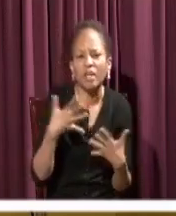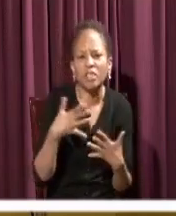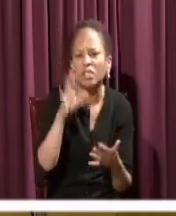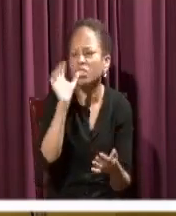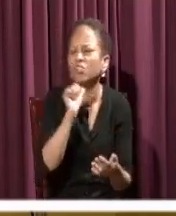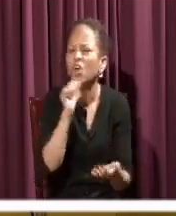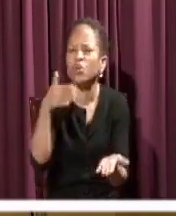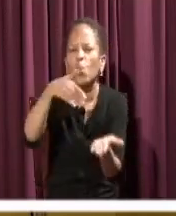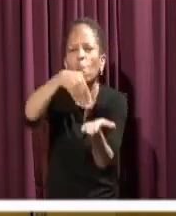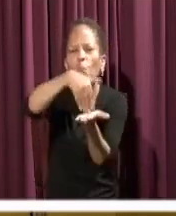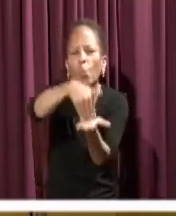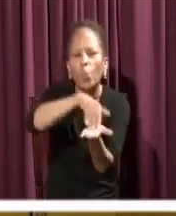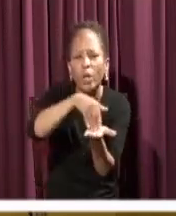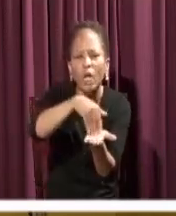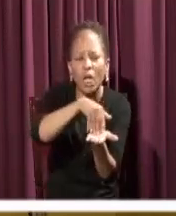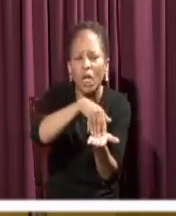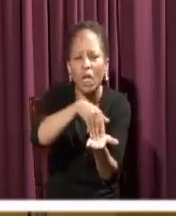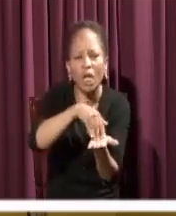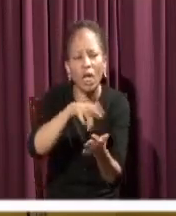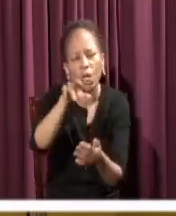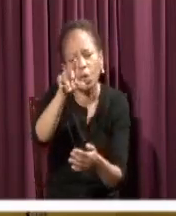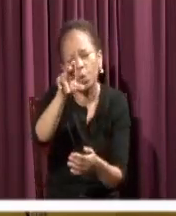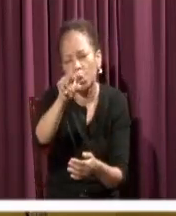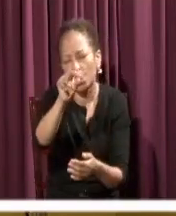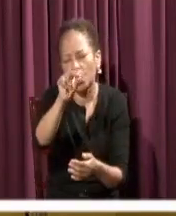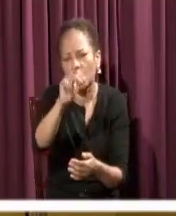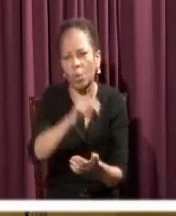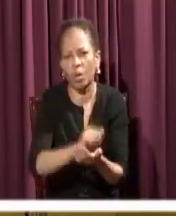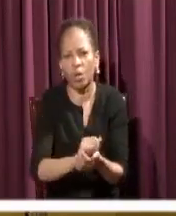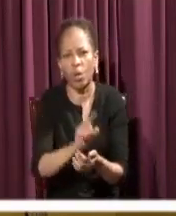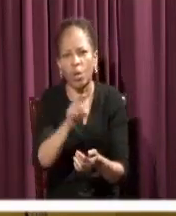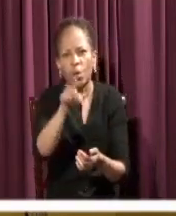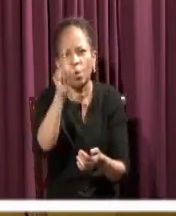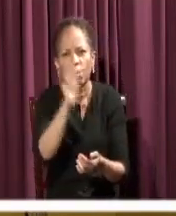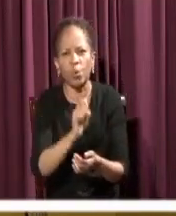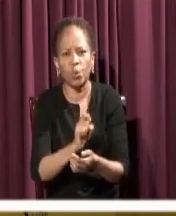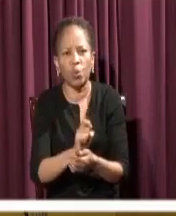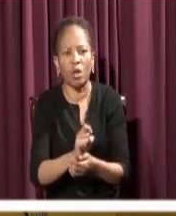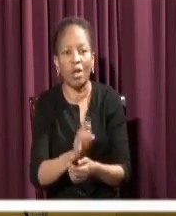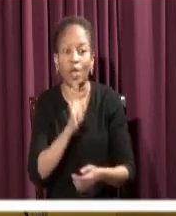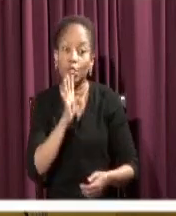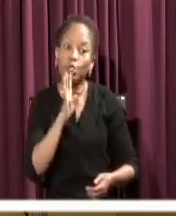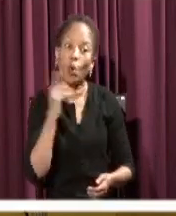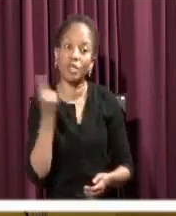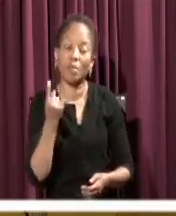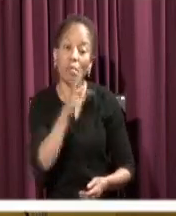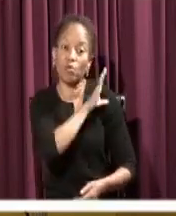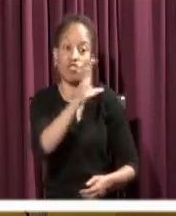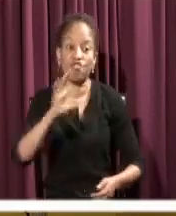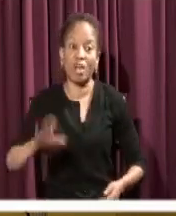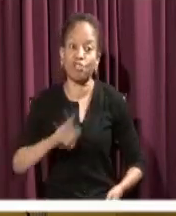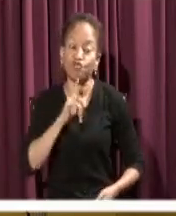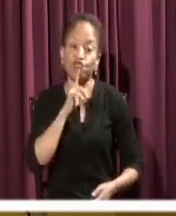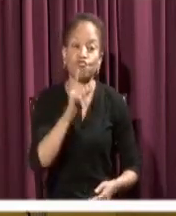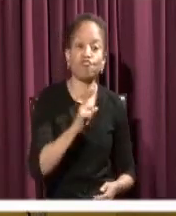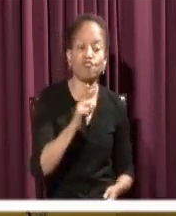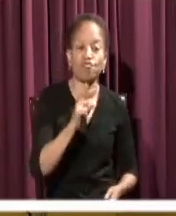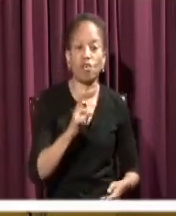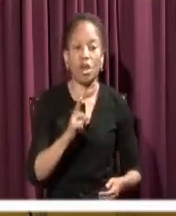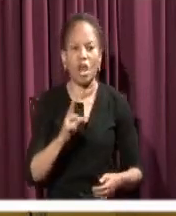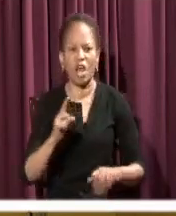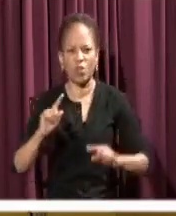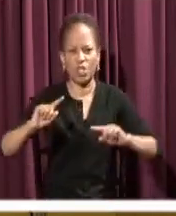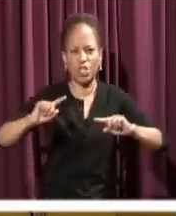that great storm that will emerge every time you speak for Christ and every time you speak what is true and every time you